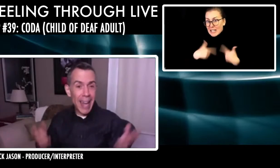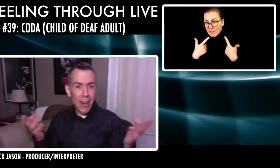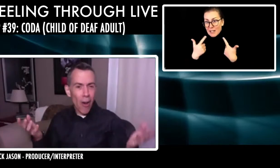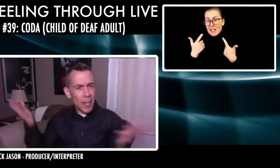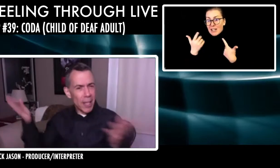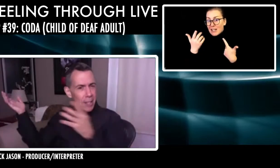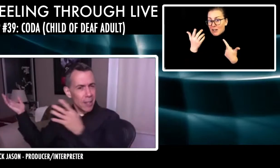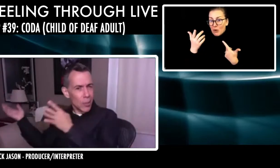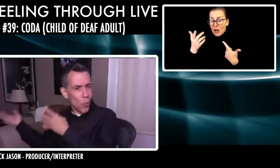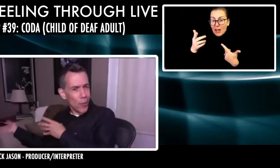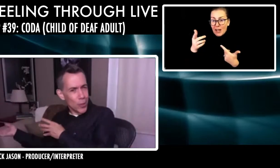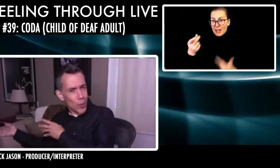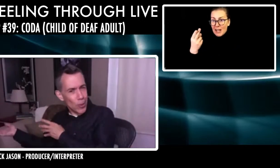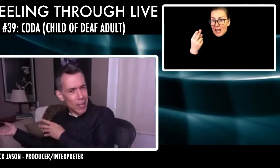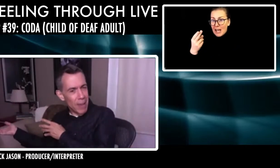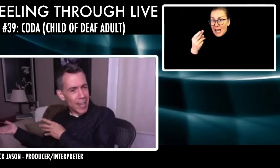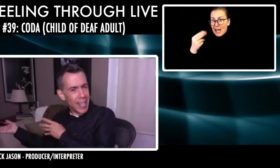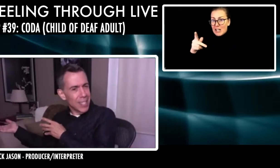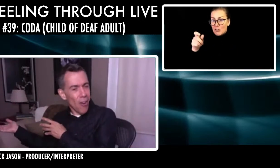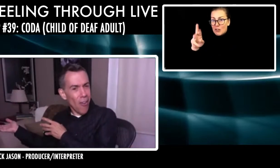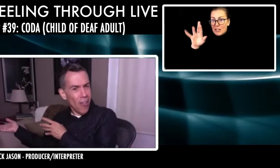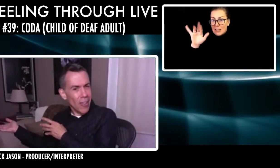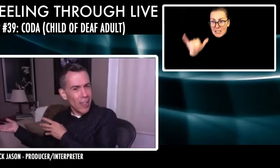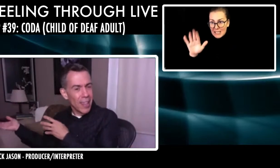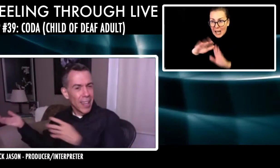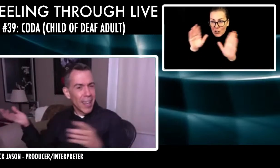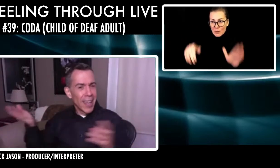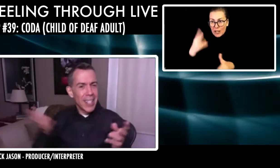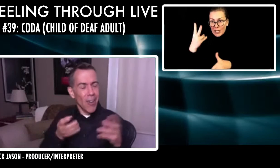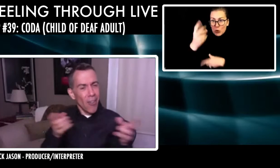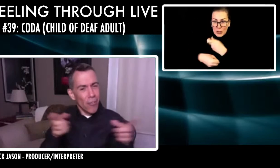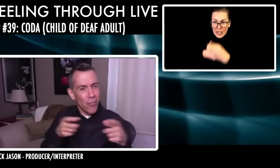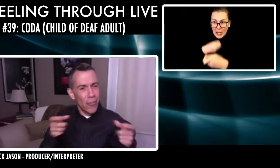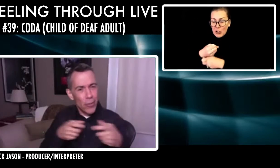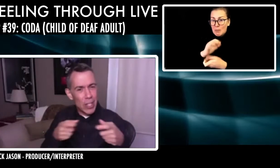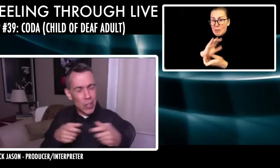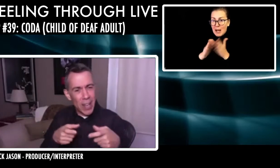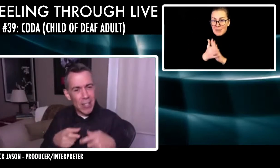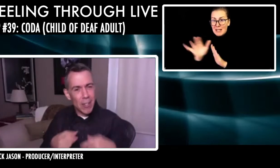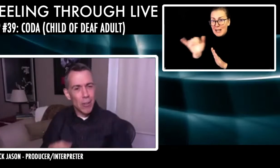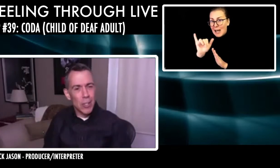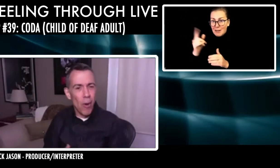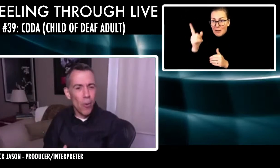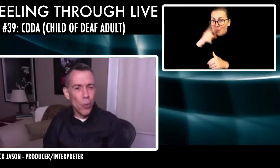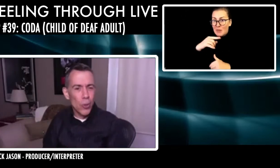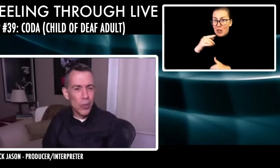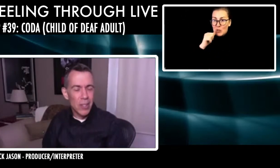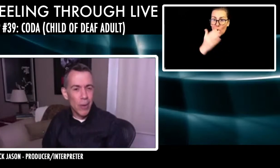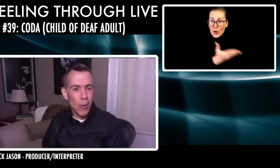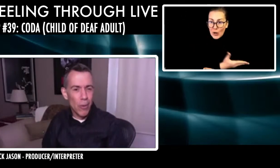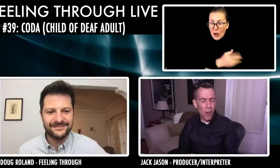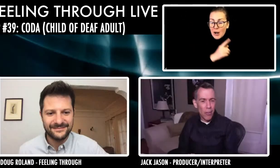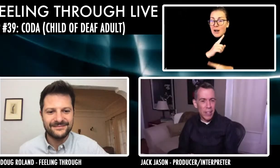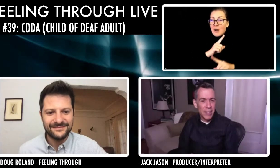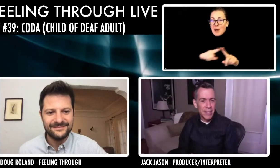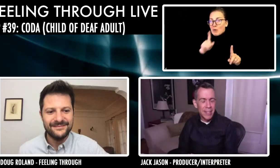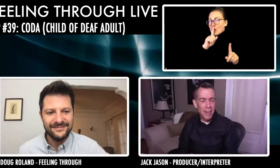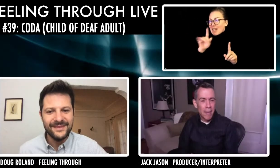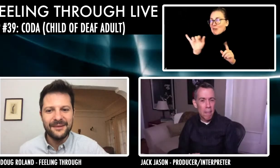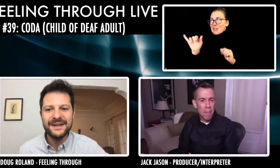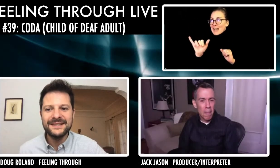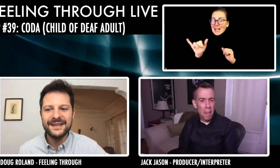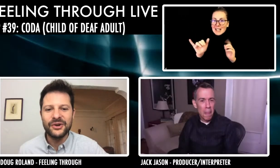the house. And it all, because at 12 years old, they met. It's all, it's all these strange little small worlds that we all revolve in.